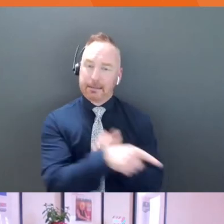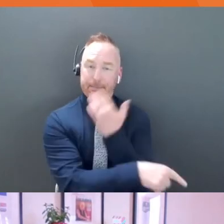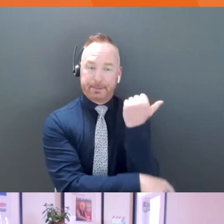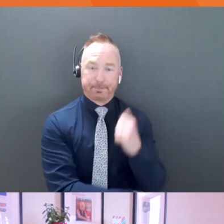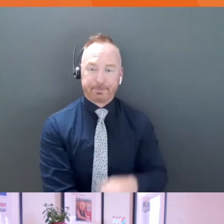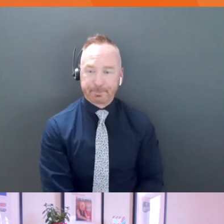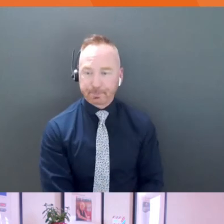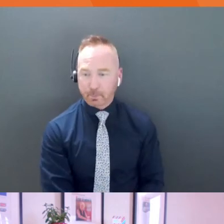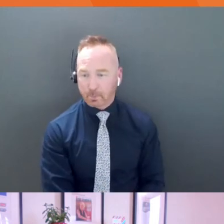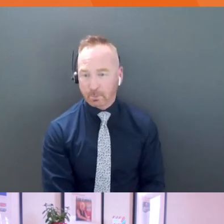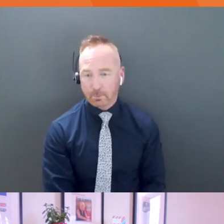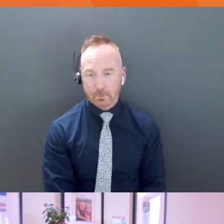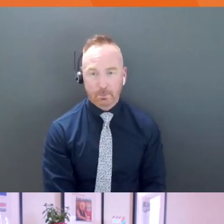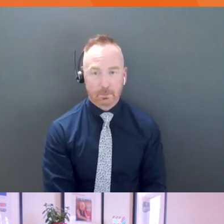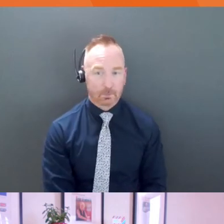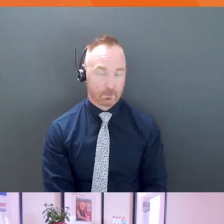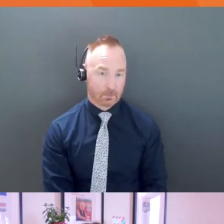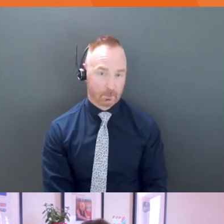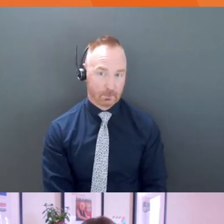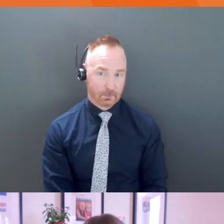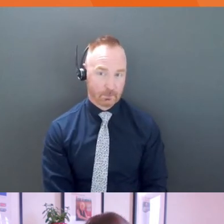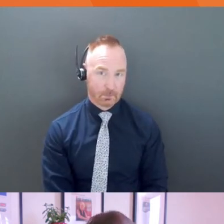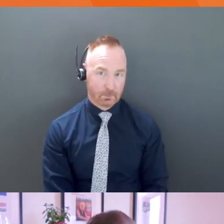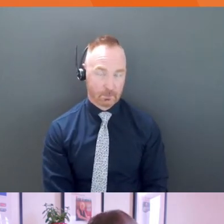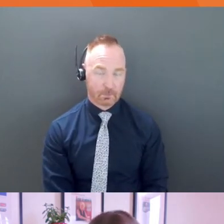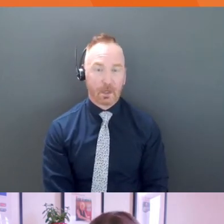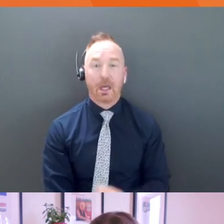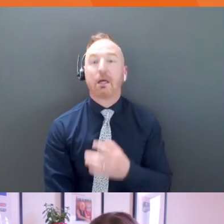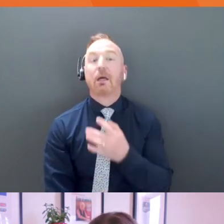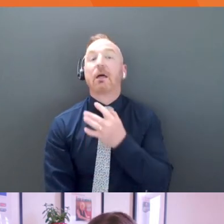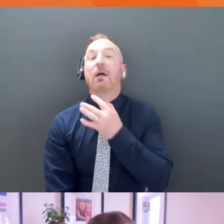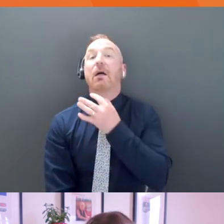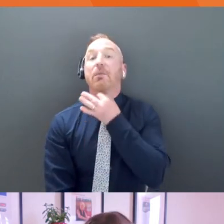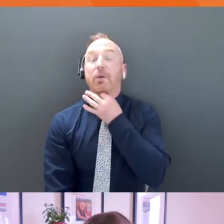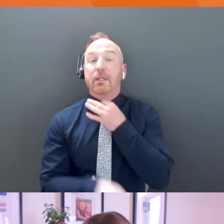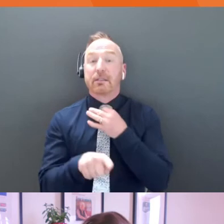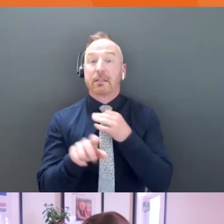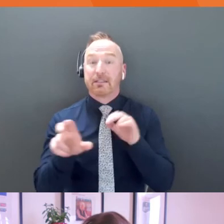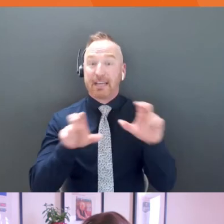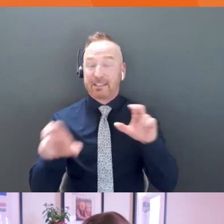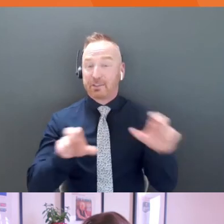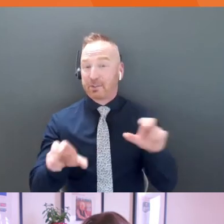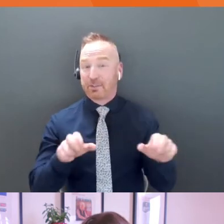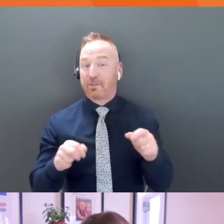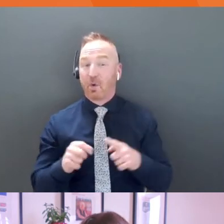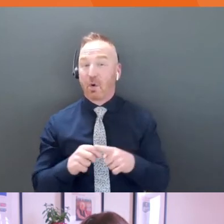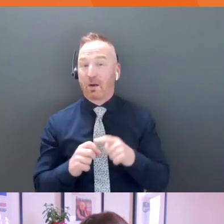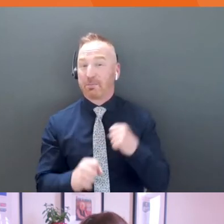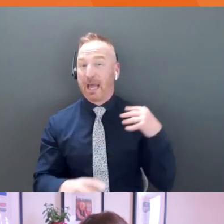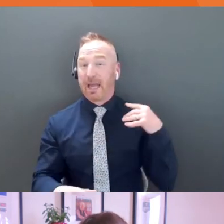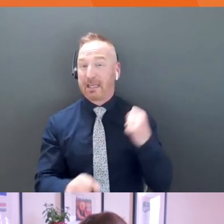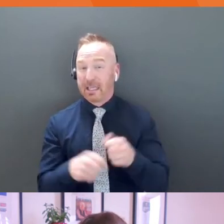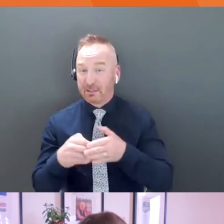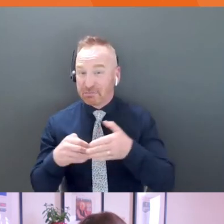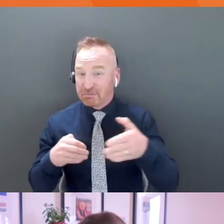All right. Um, are there long-term investors? And if so, what convincing do they need to invest? Uh,